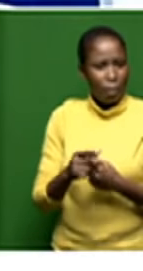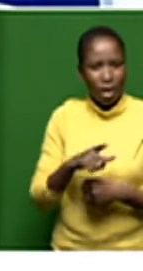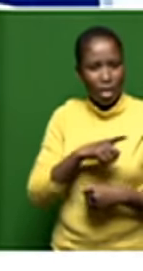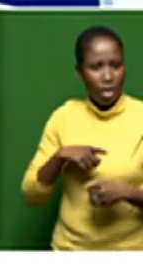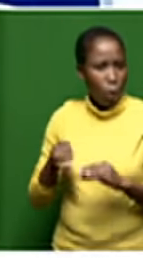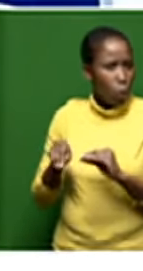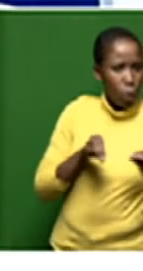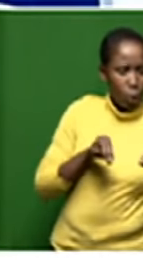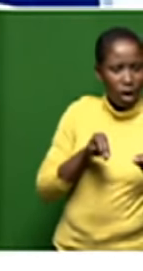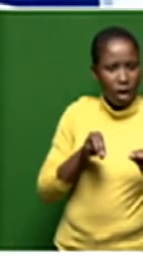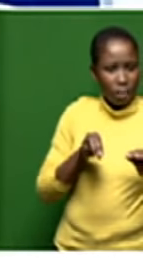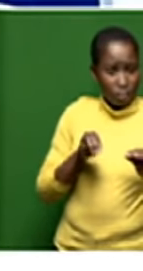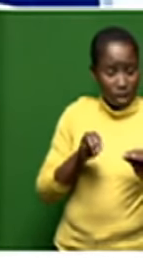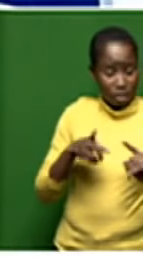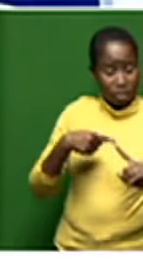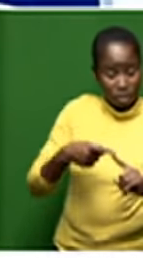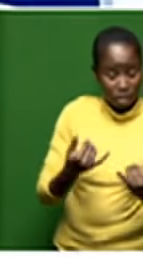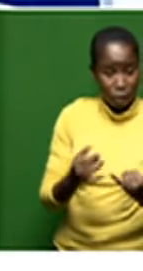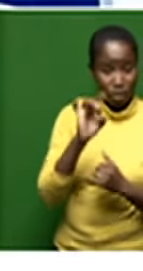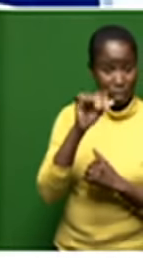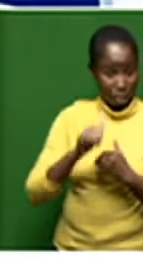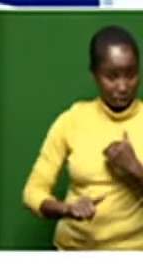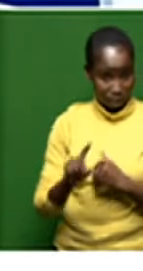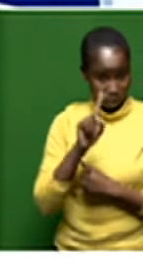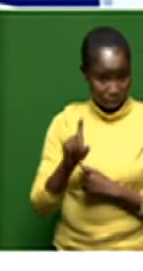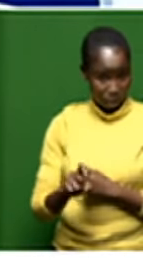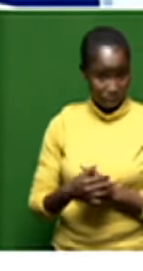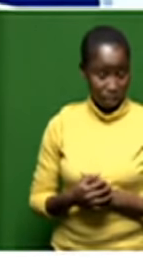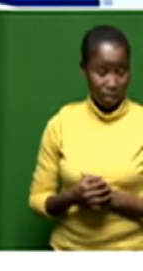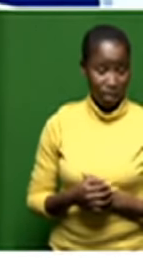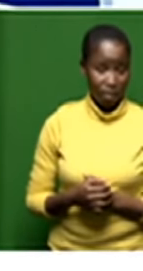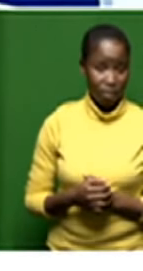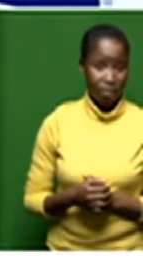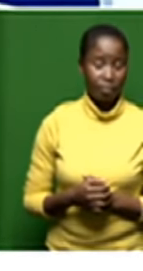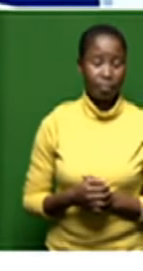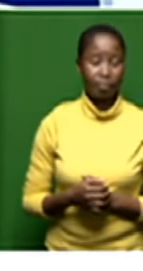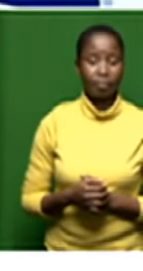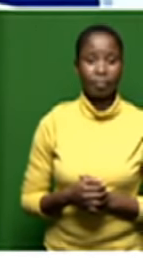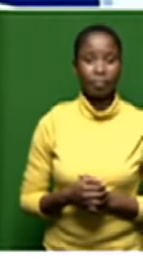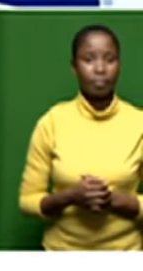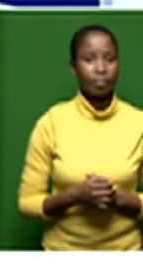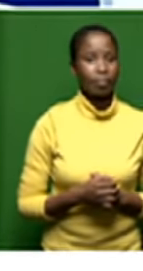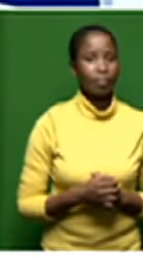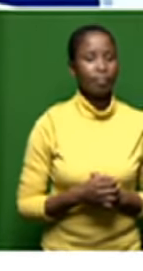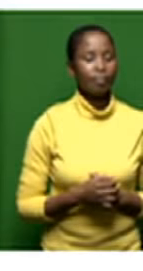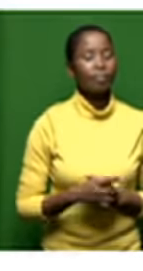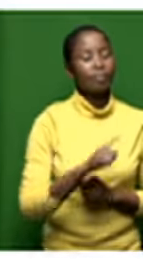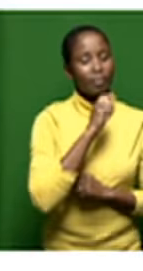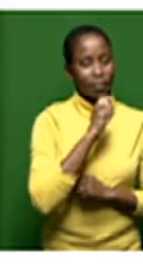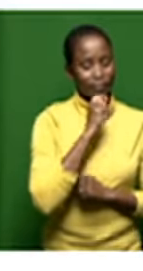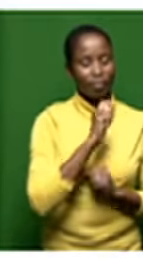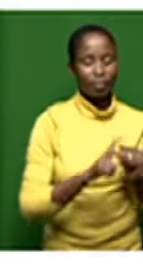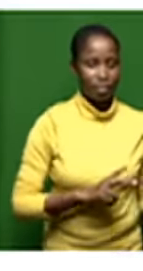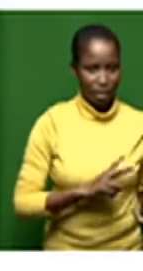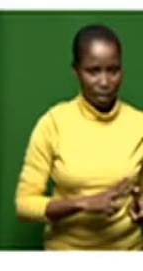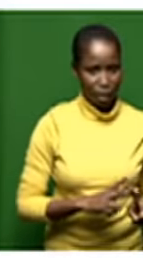from then until the september uh start now um sakina um good morning once more like we